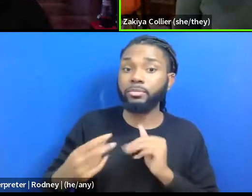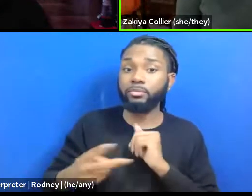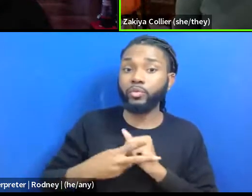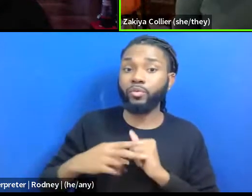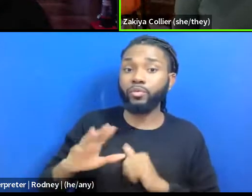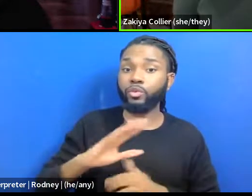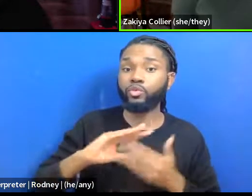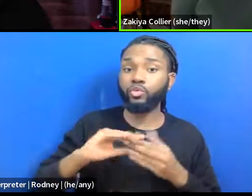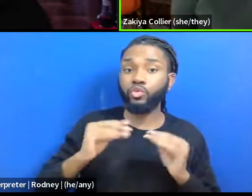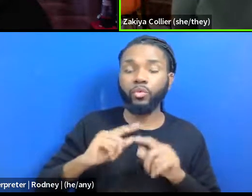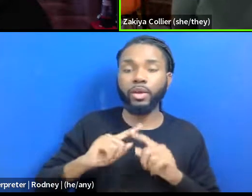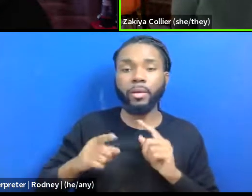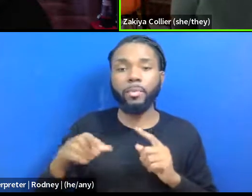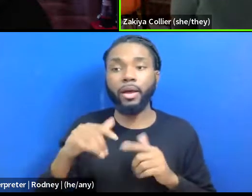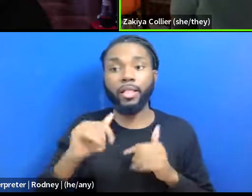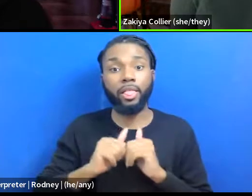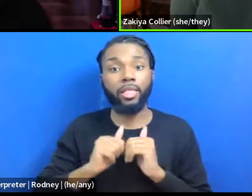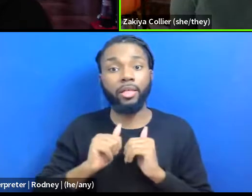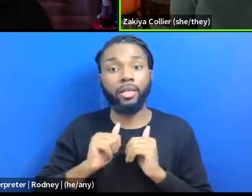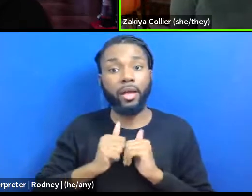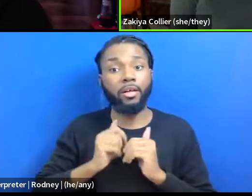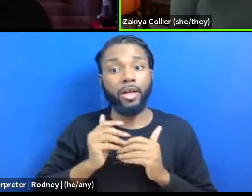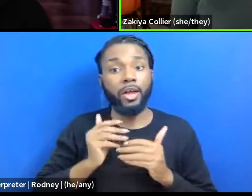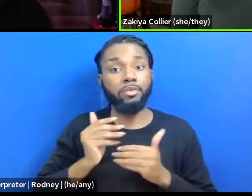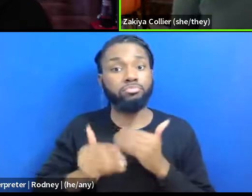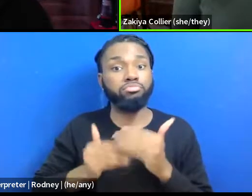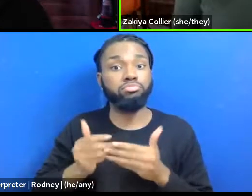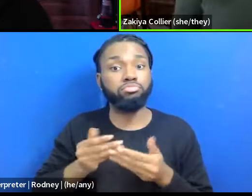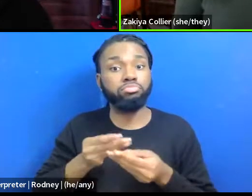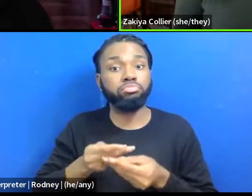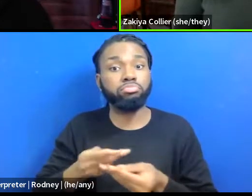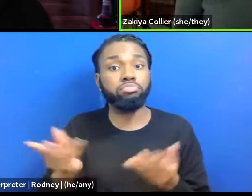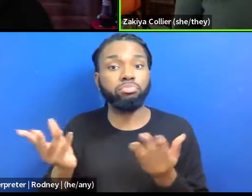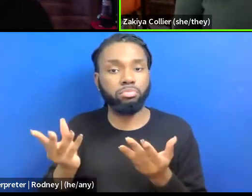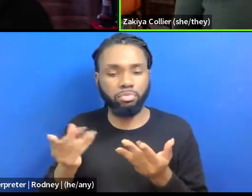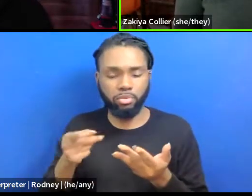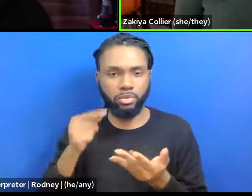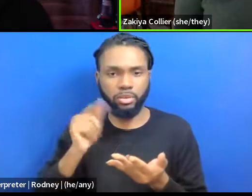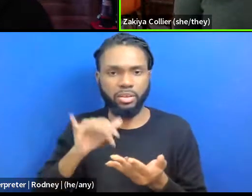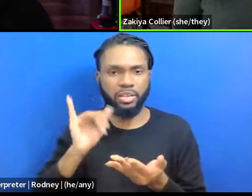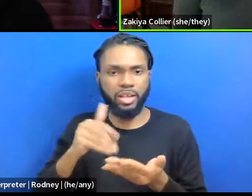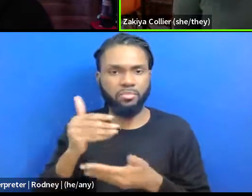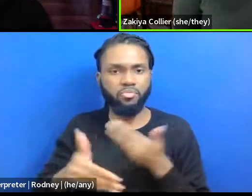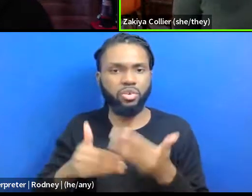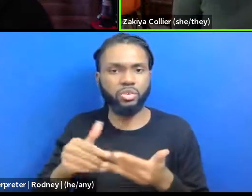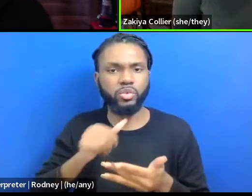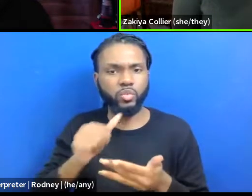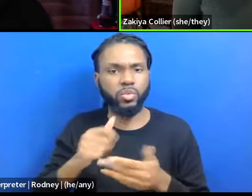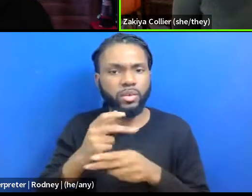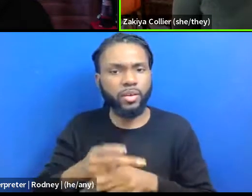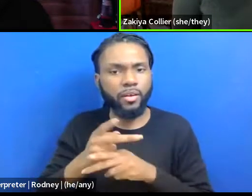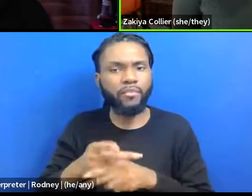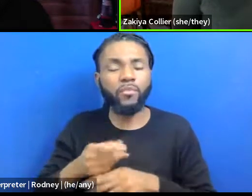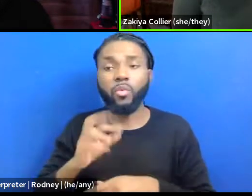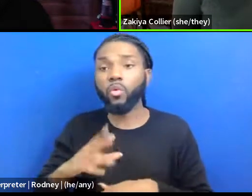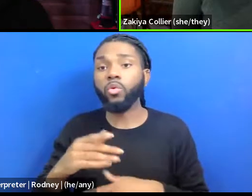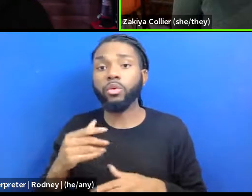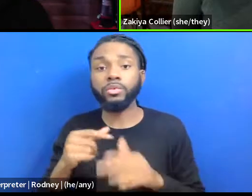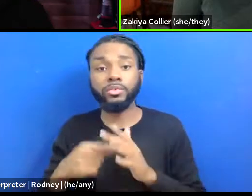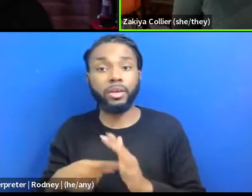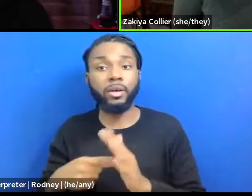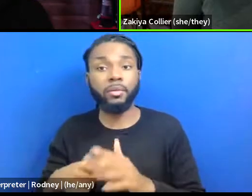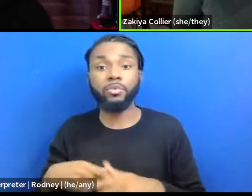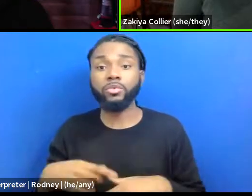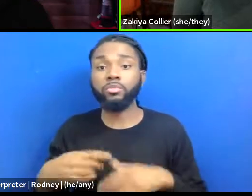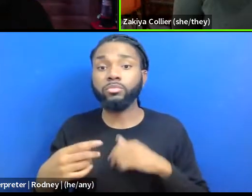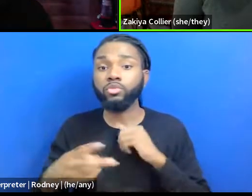in, like, how they made the collections accessible. Or, you know, preserving photos of, of protests